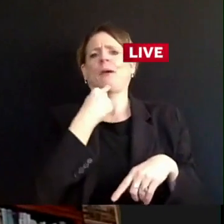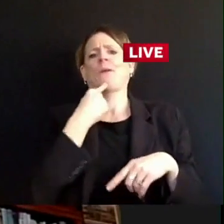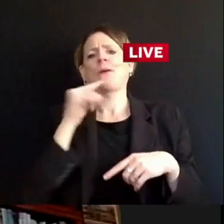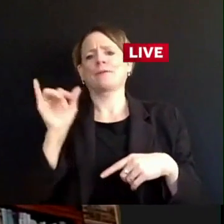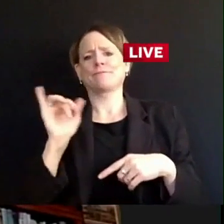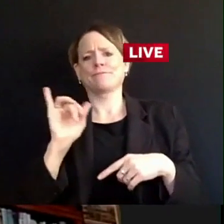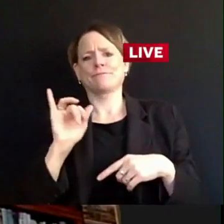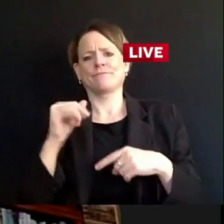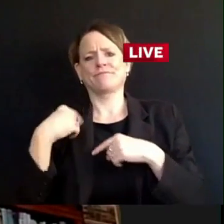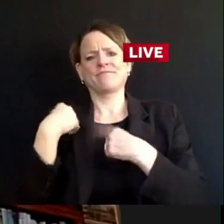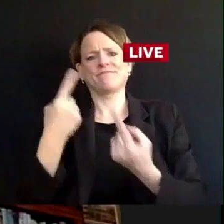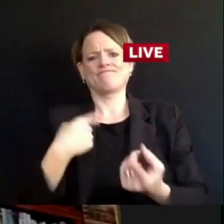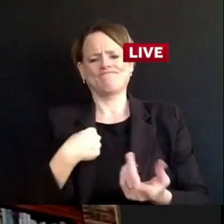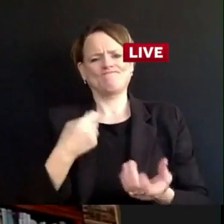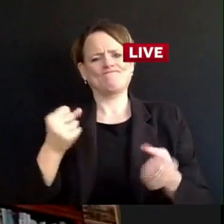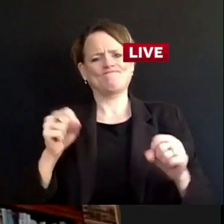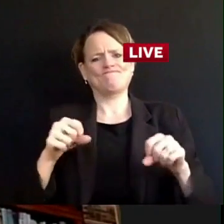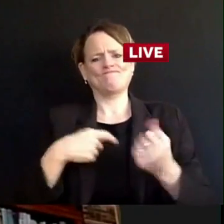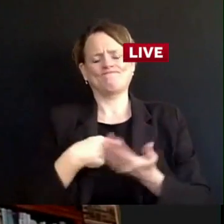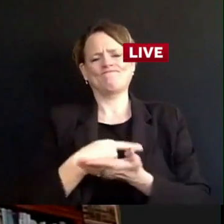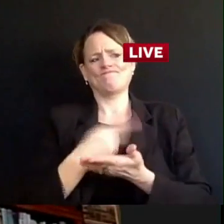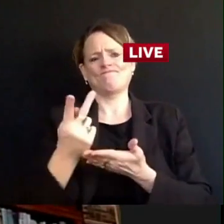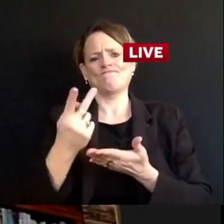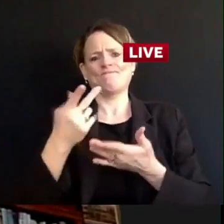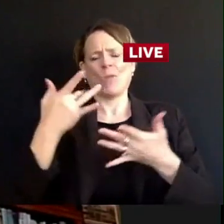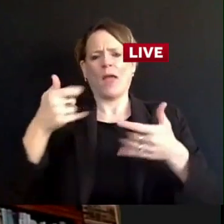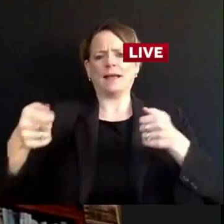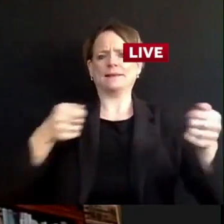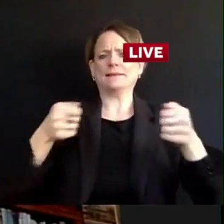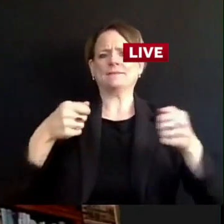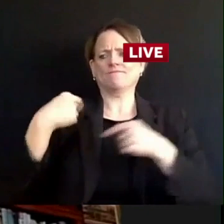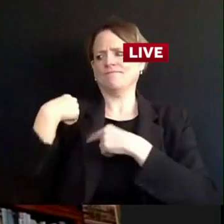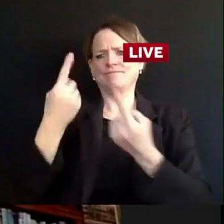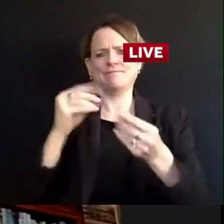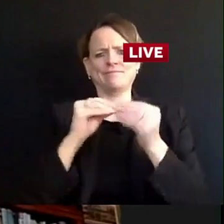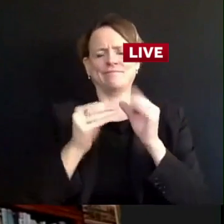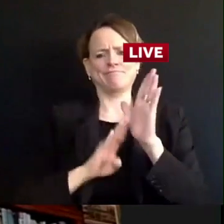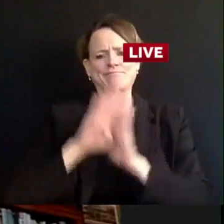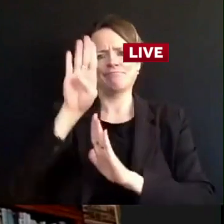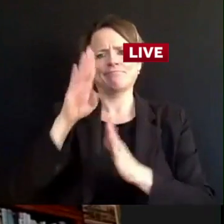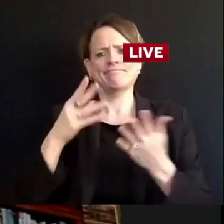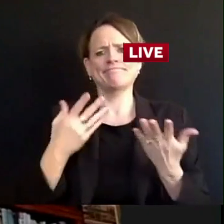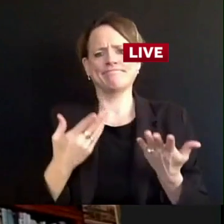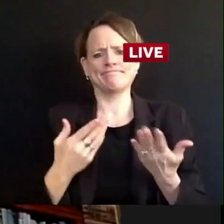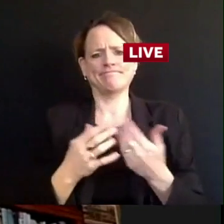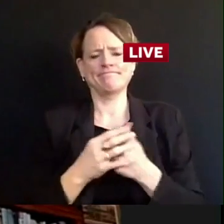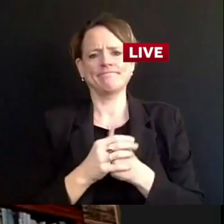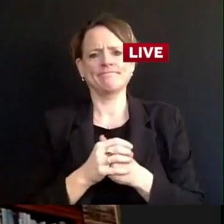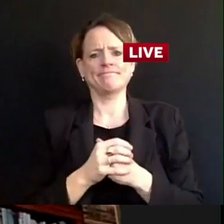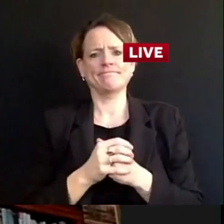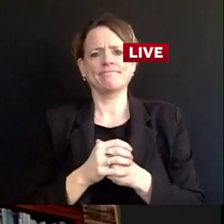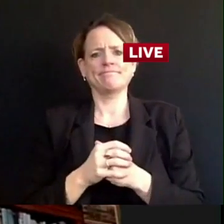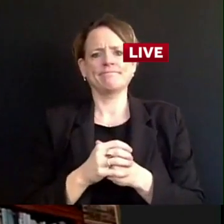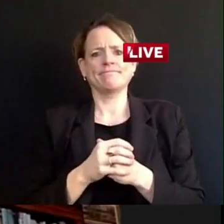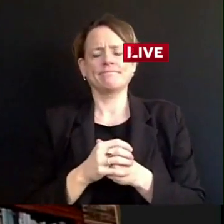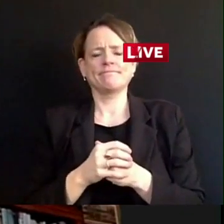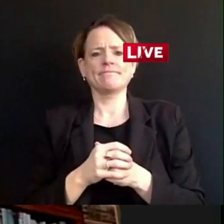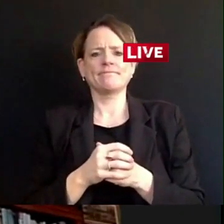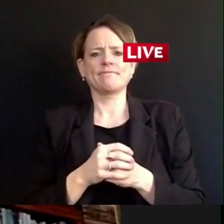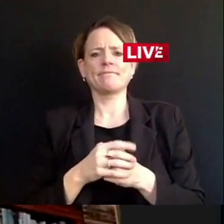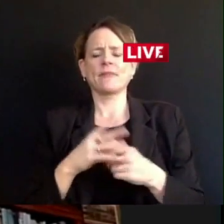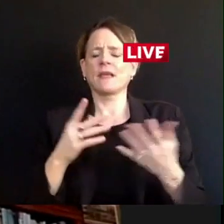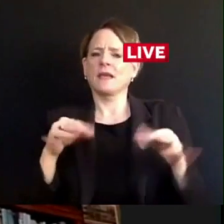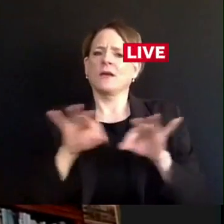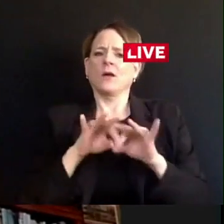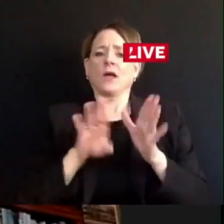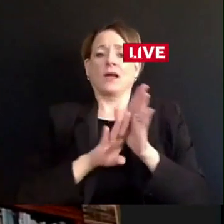But I think I say that because I think it's important to understand that there's still time to turn this around. We know what to do